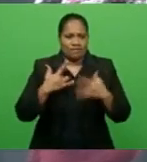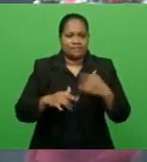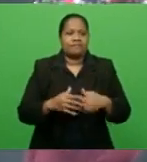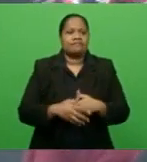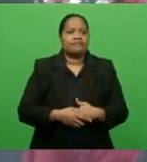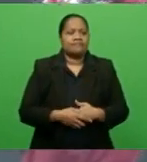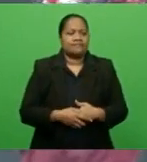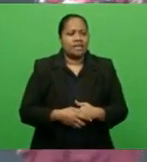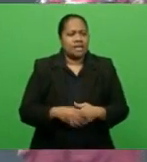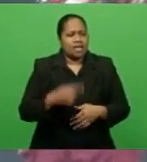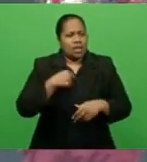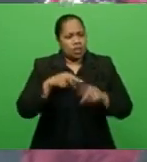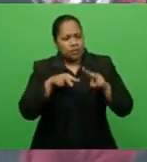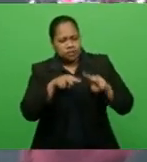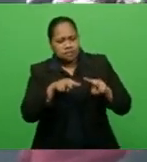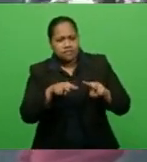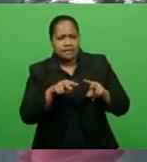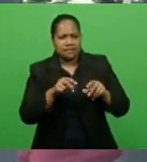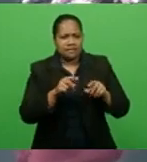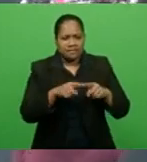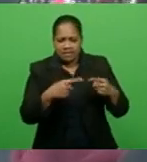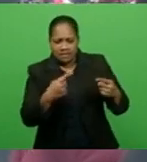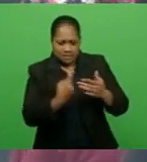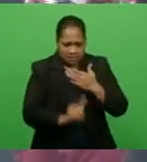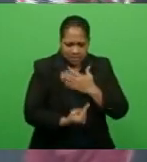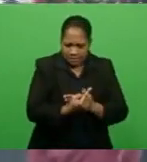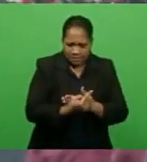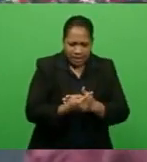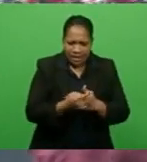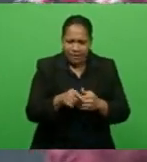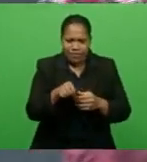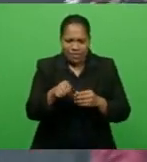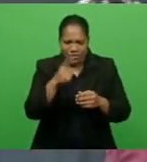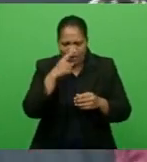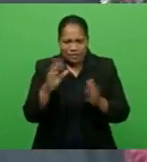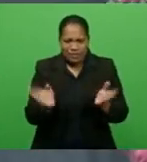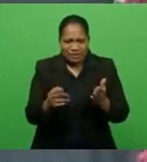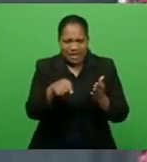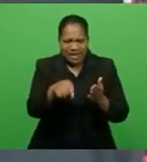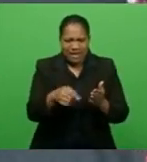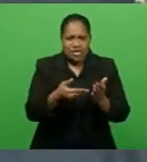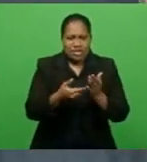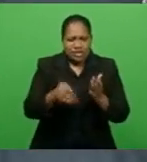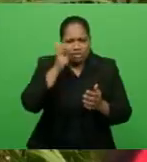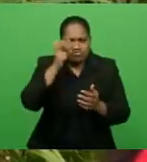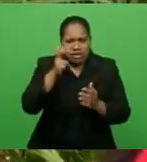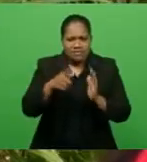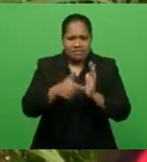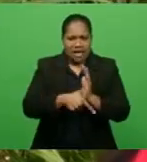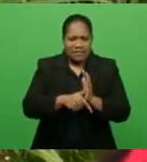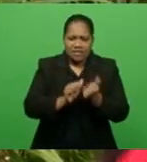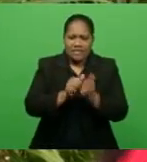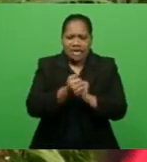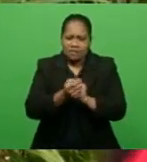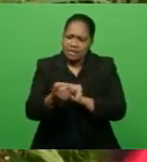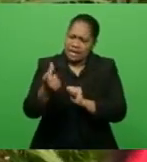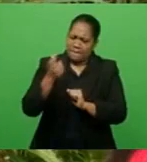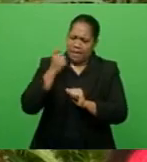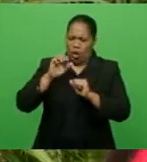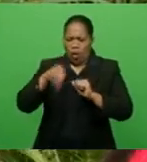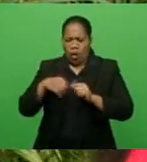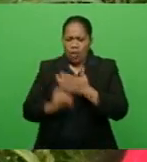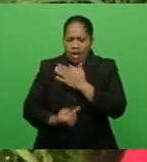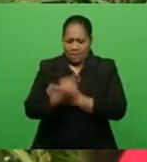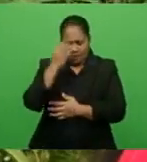just looking at what situations I face with these players during the training session, during the games, coming back home. I sit down and I